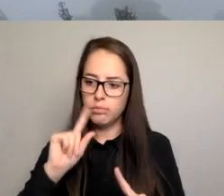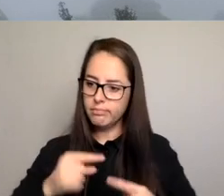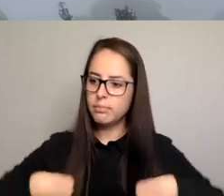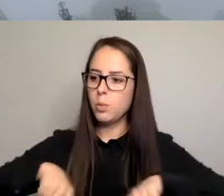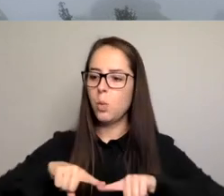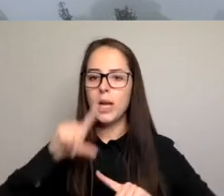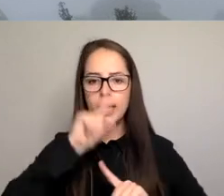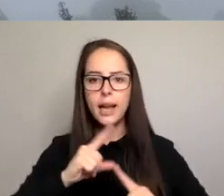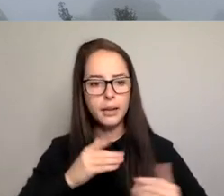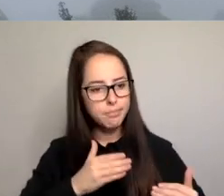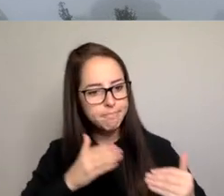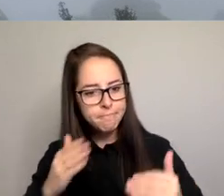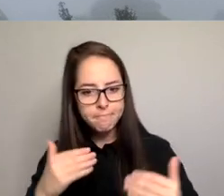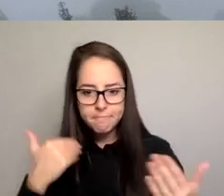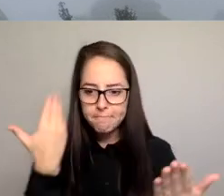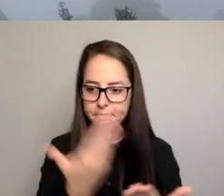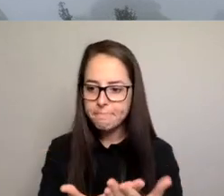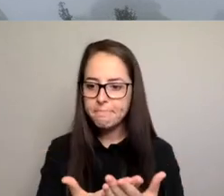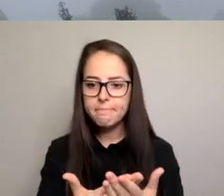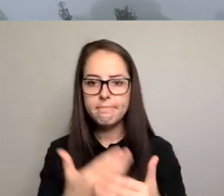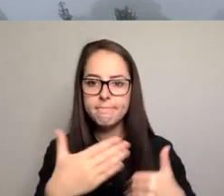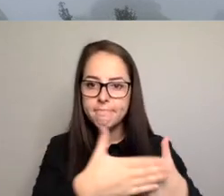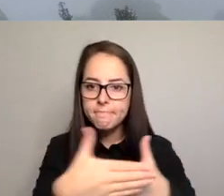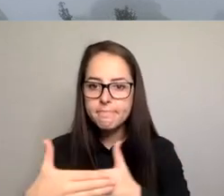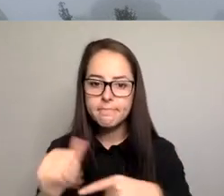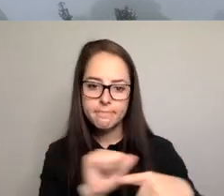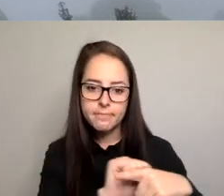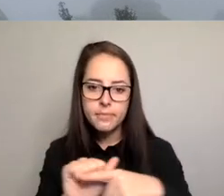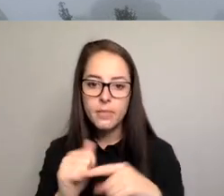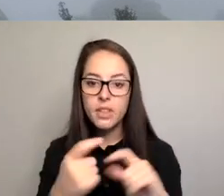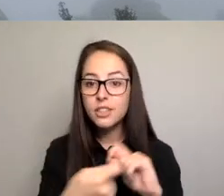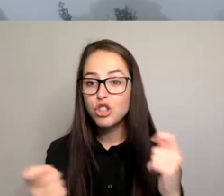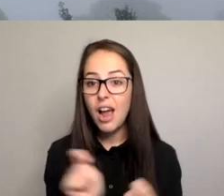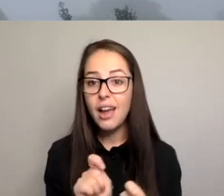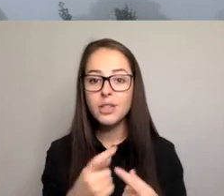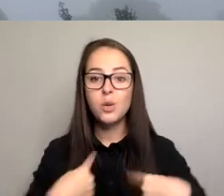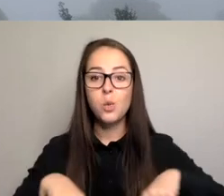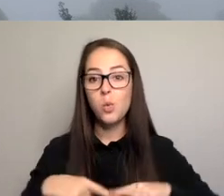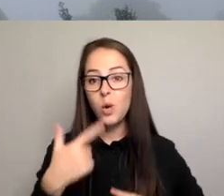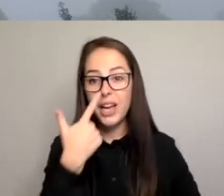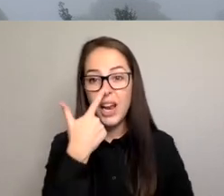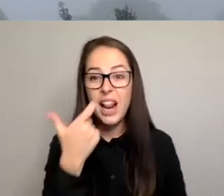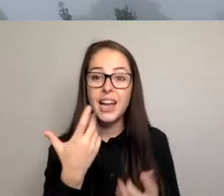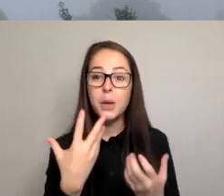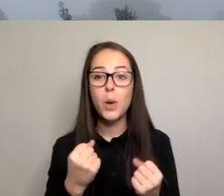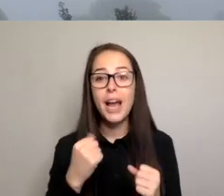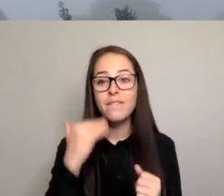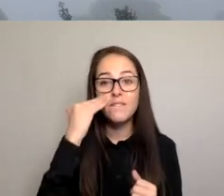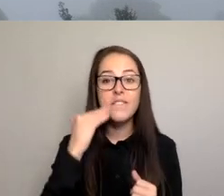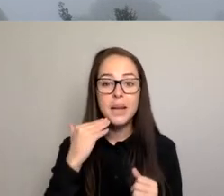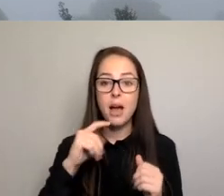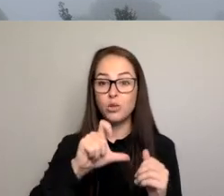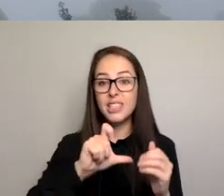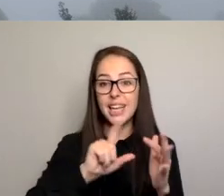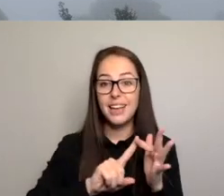and start to address that. We have, you know, we're very lucky we have a female CEO, we have